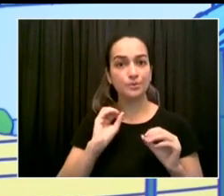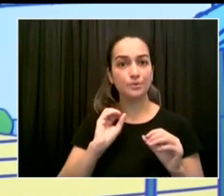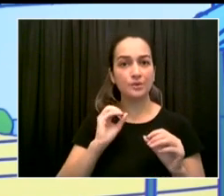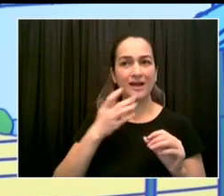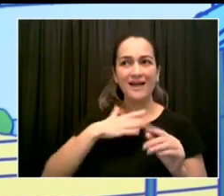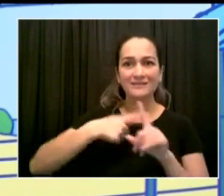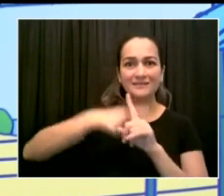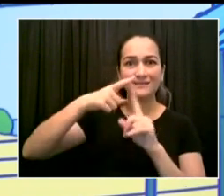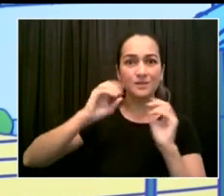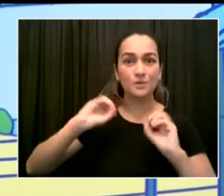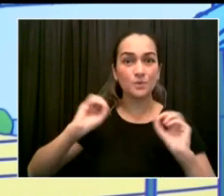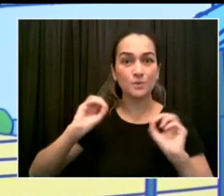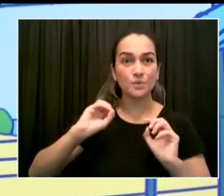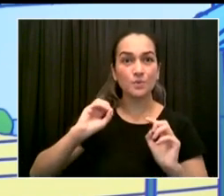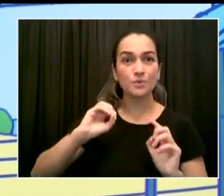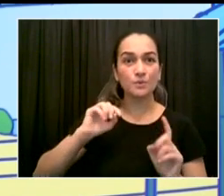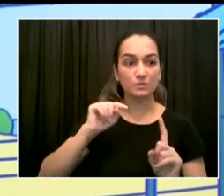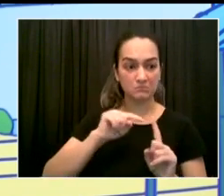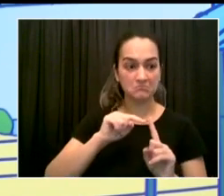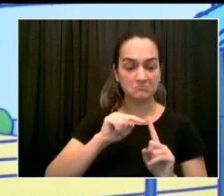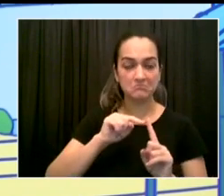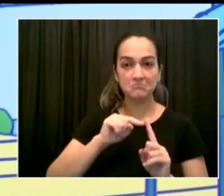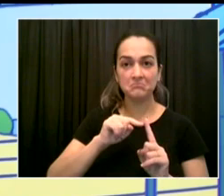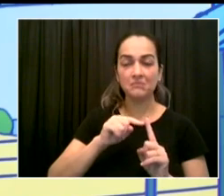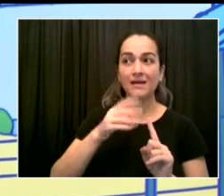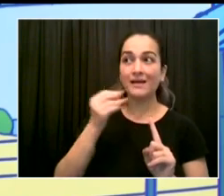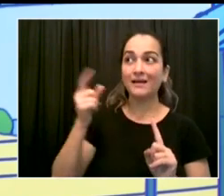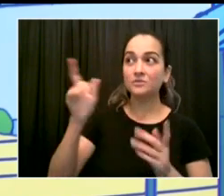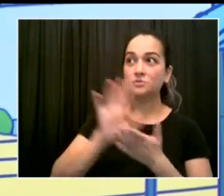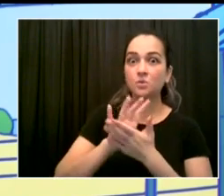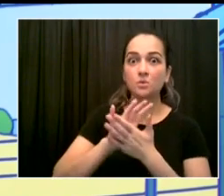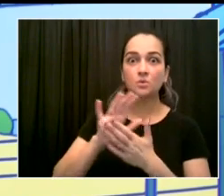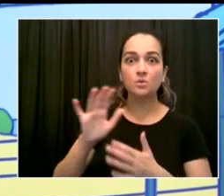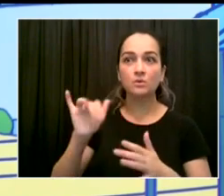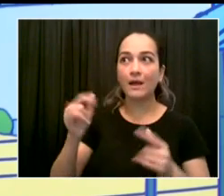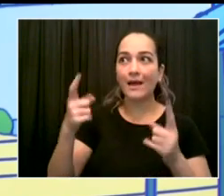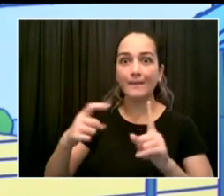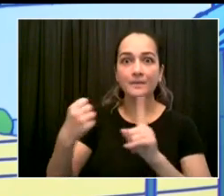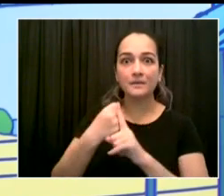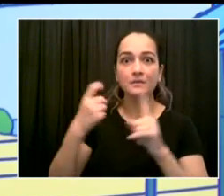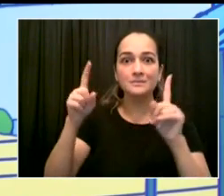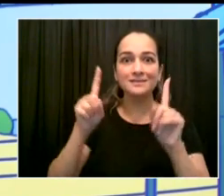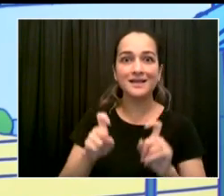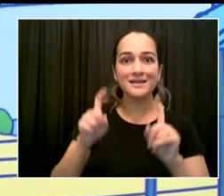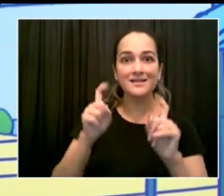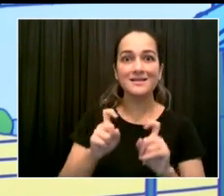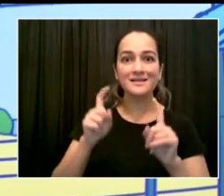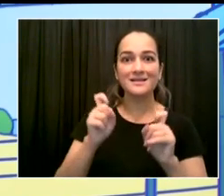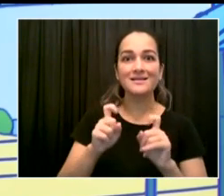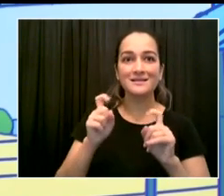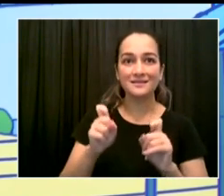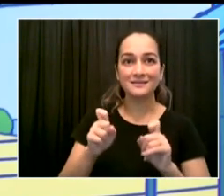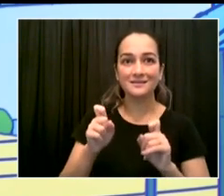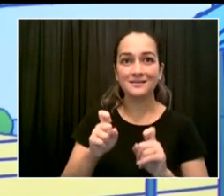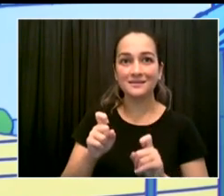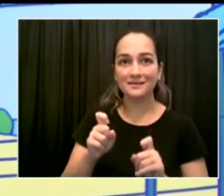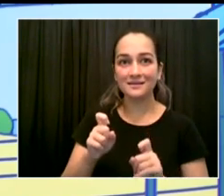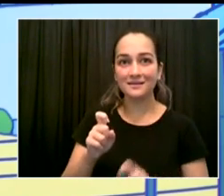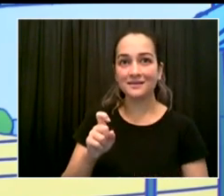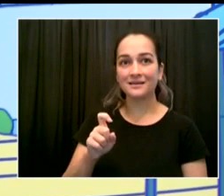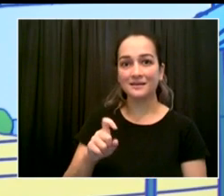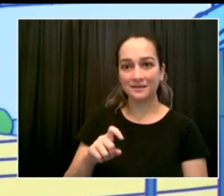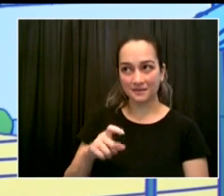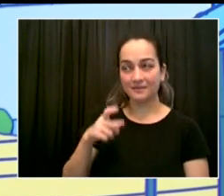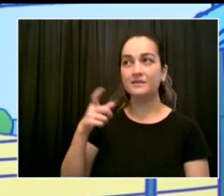thinking of last year's model and assuming everything's the same now. It's not the same. Why? Because of vaccination. The